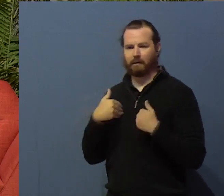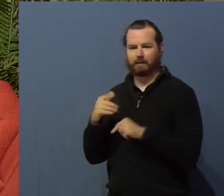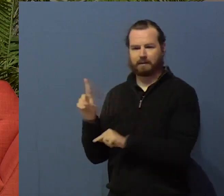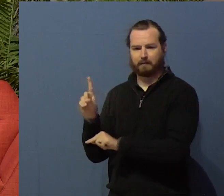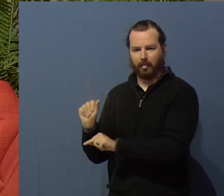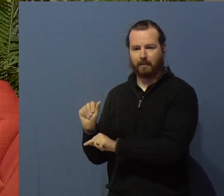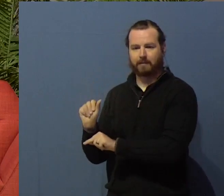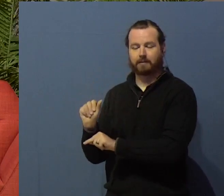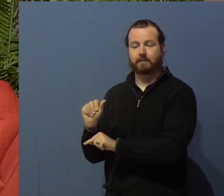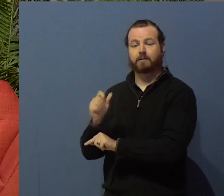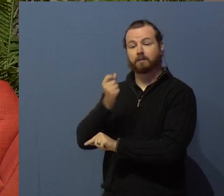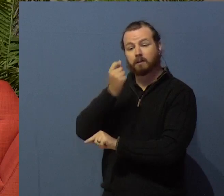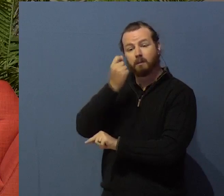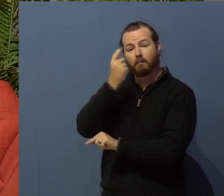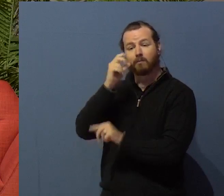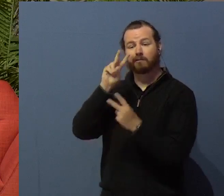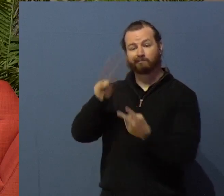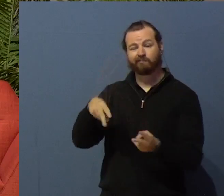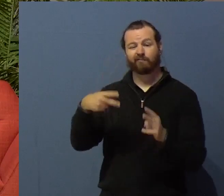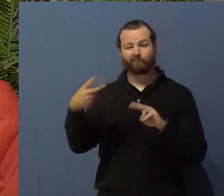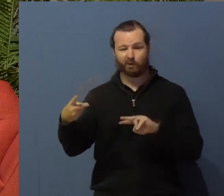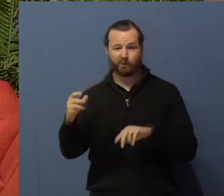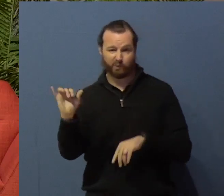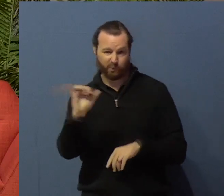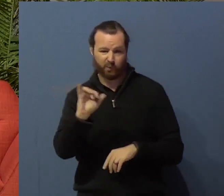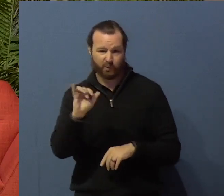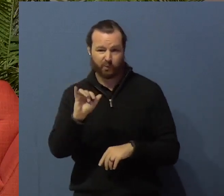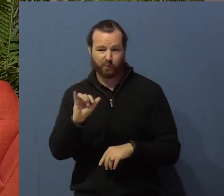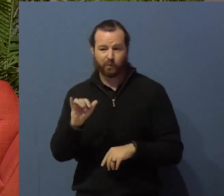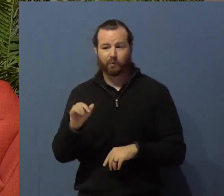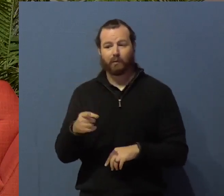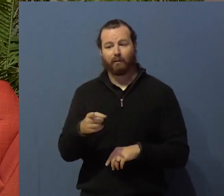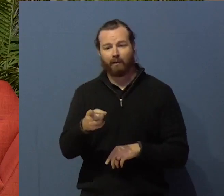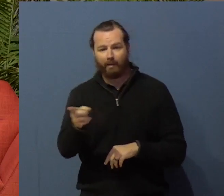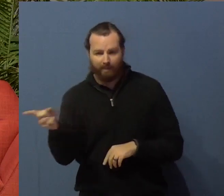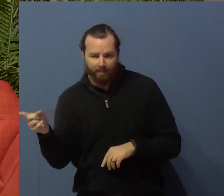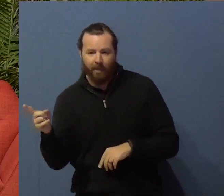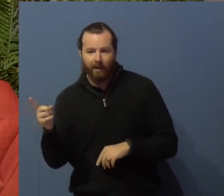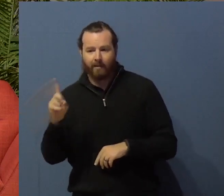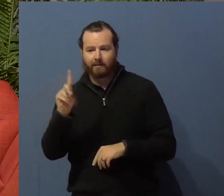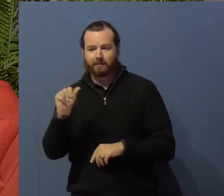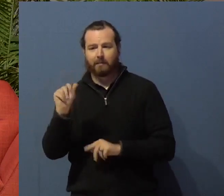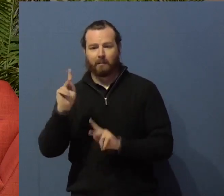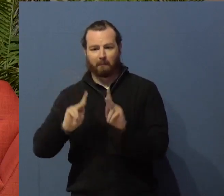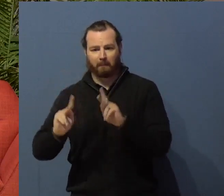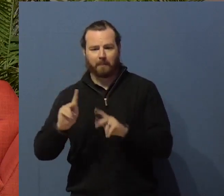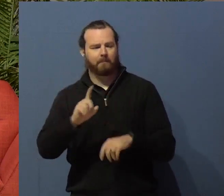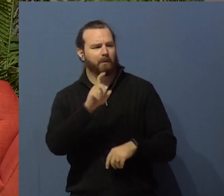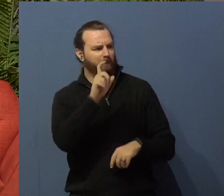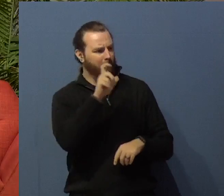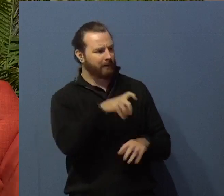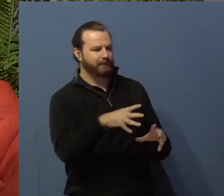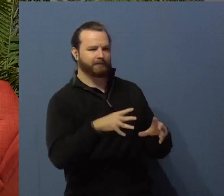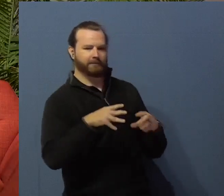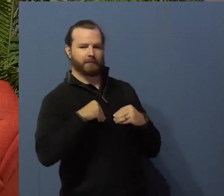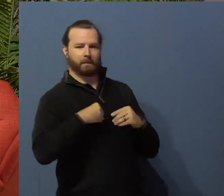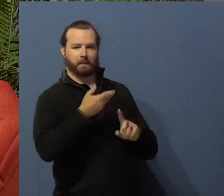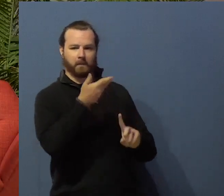You have to be accepted by them. It's not just a matter of raising a person with disabilities up